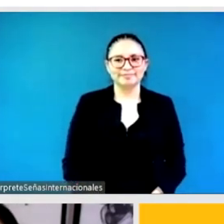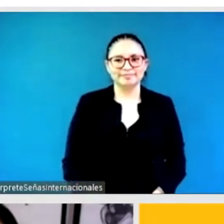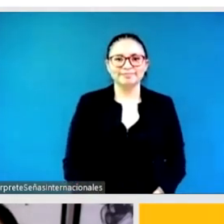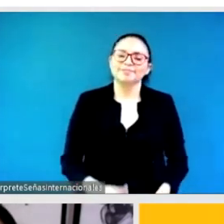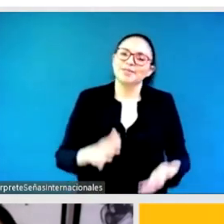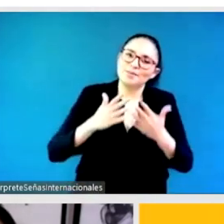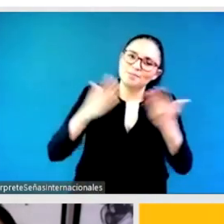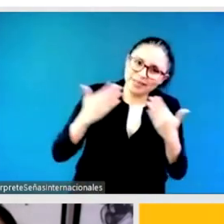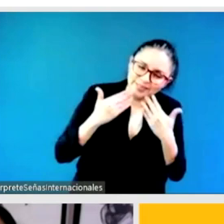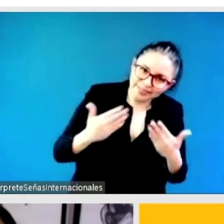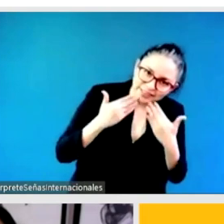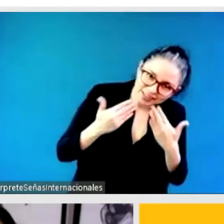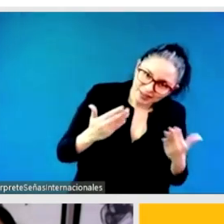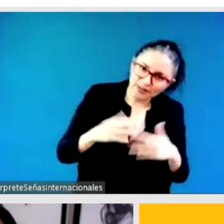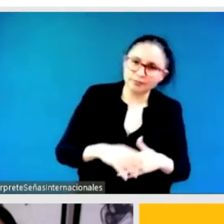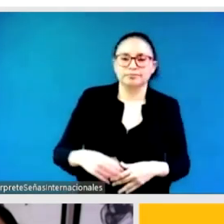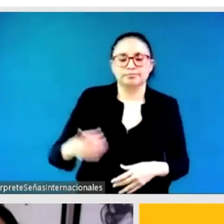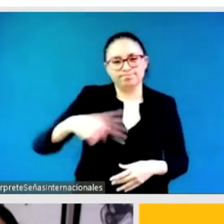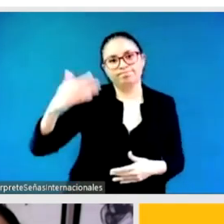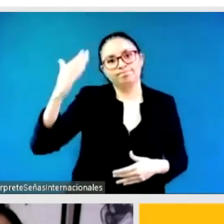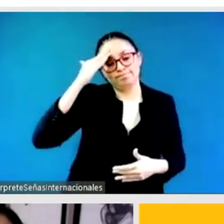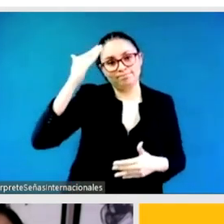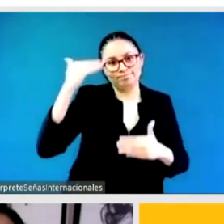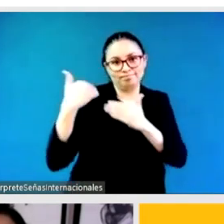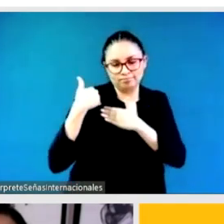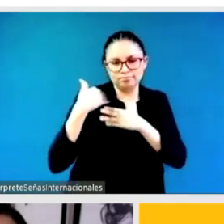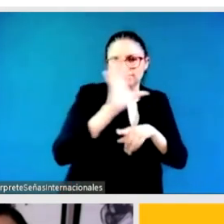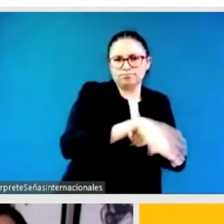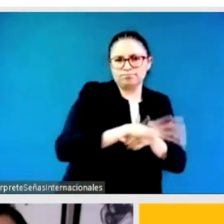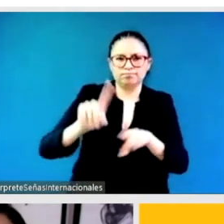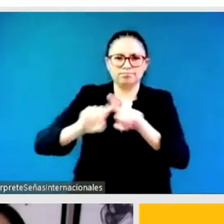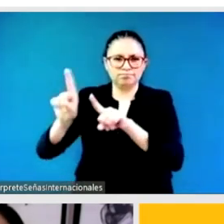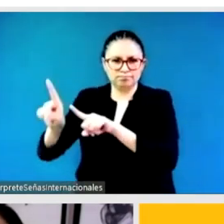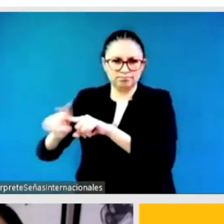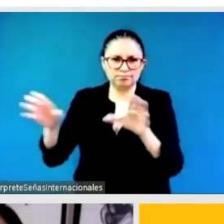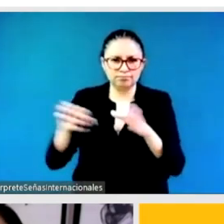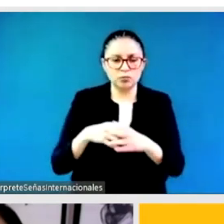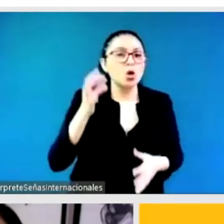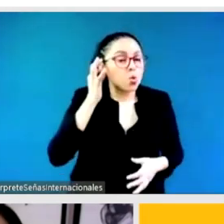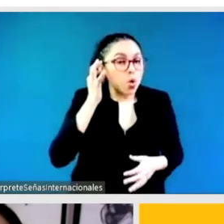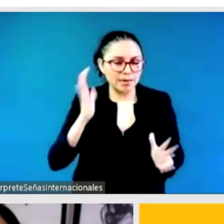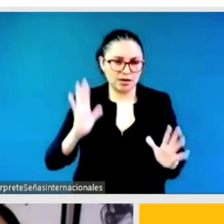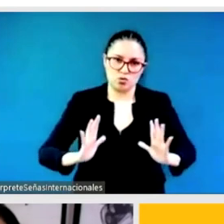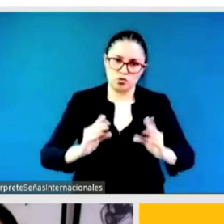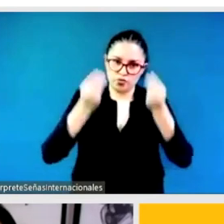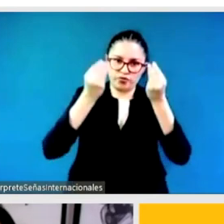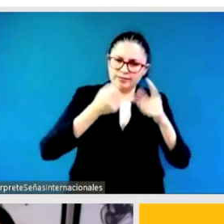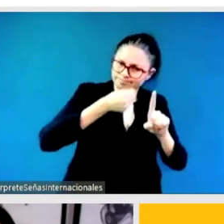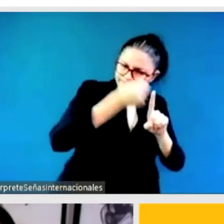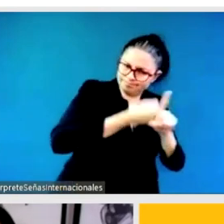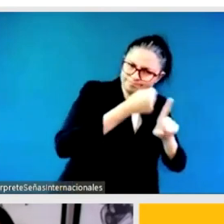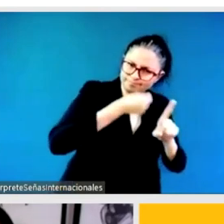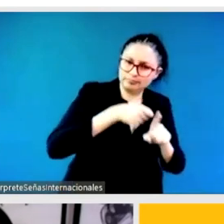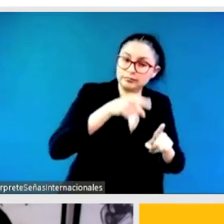of young women and feminists, and also the risks that they face and the violence on and offline.